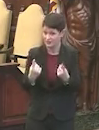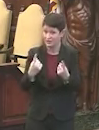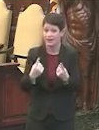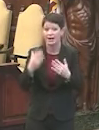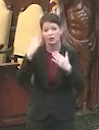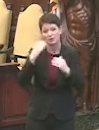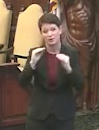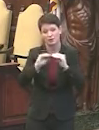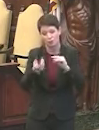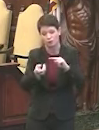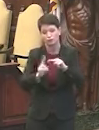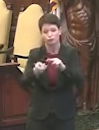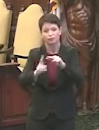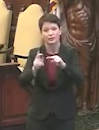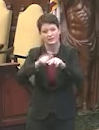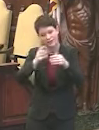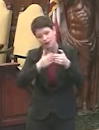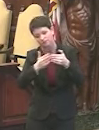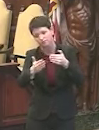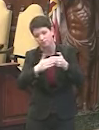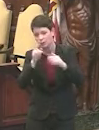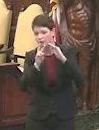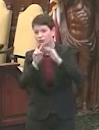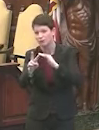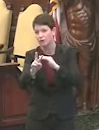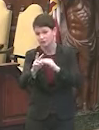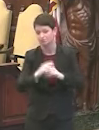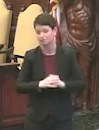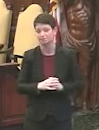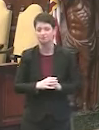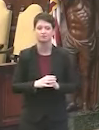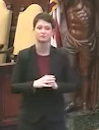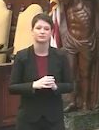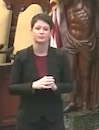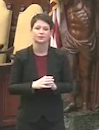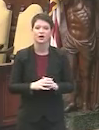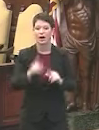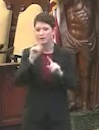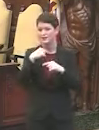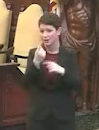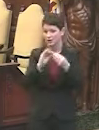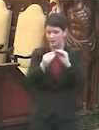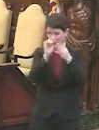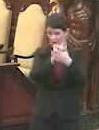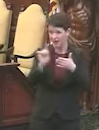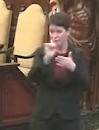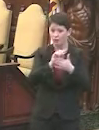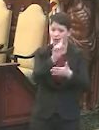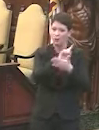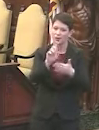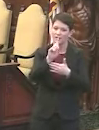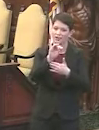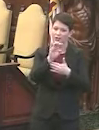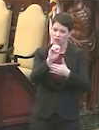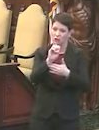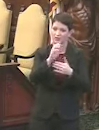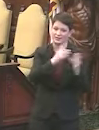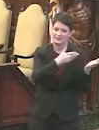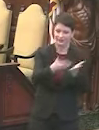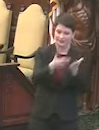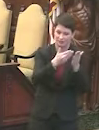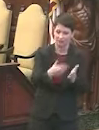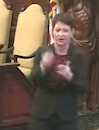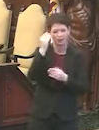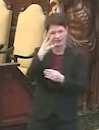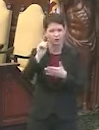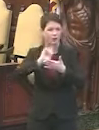that there's going to be more because we haven't got complete reporting yet for that past week. So I'll be reporting that number of weekly doses delivered versus seven combined on